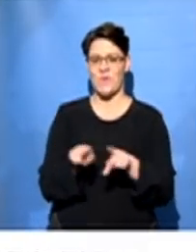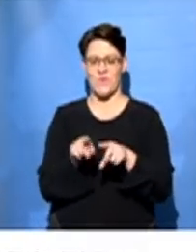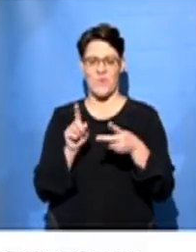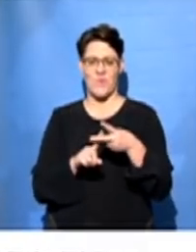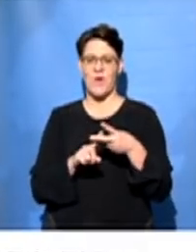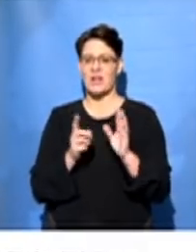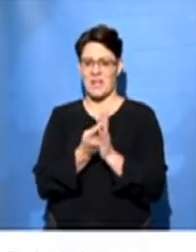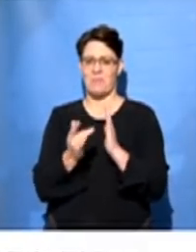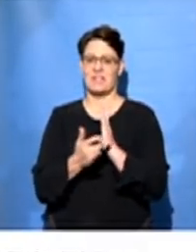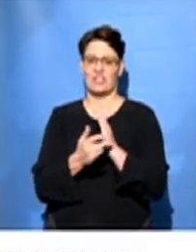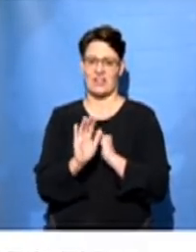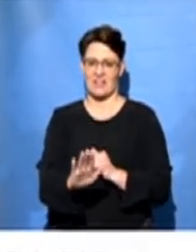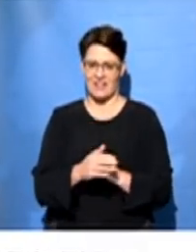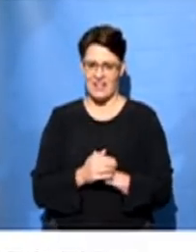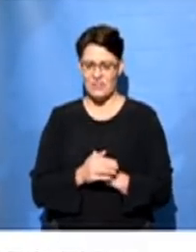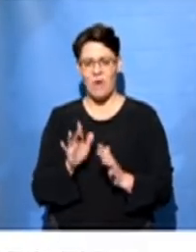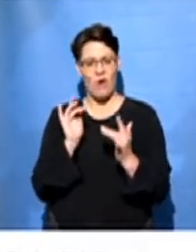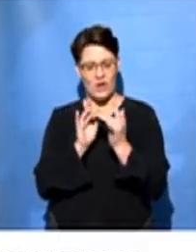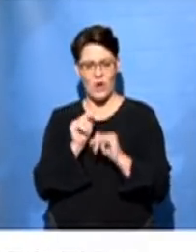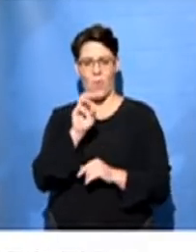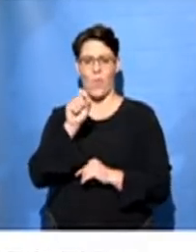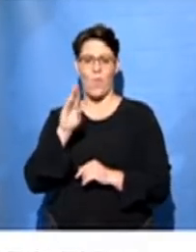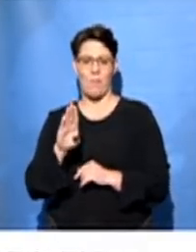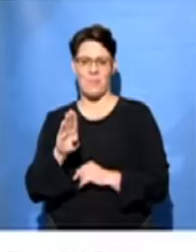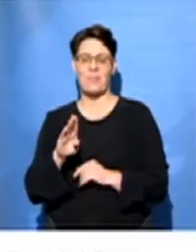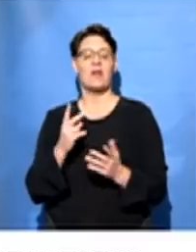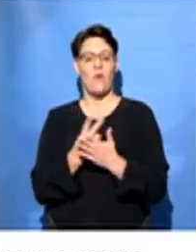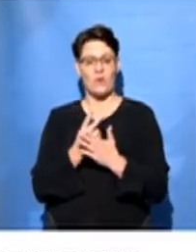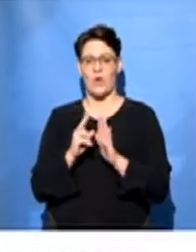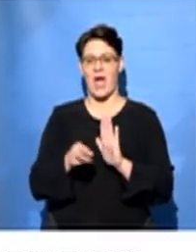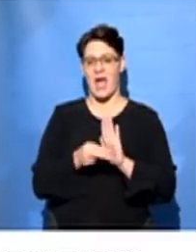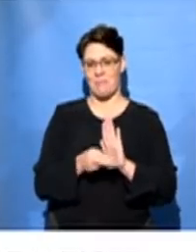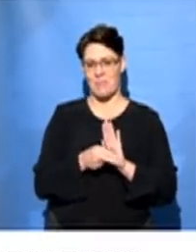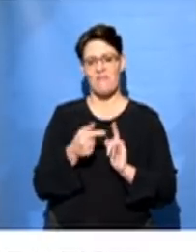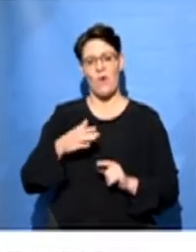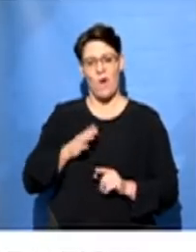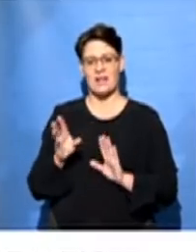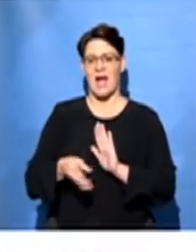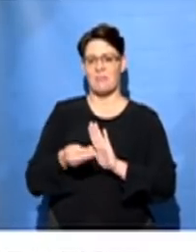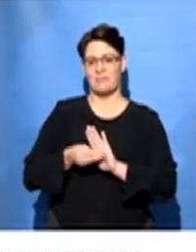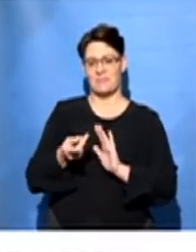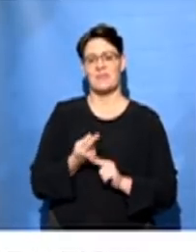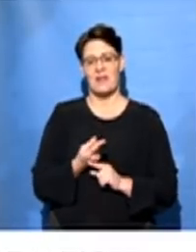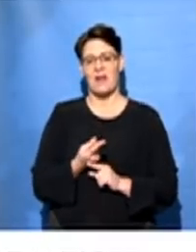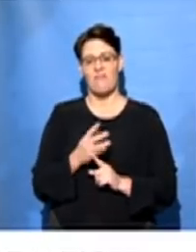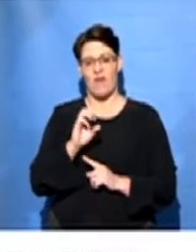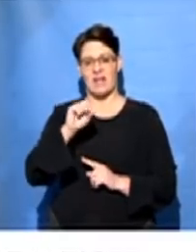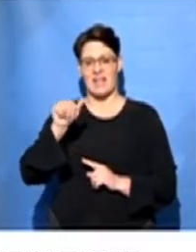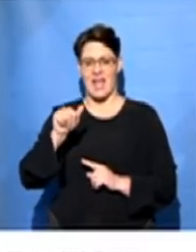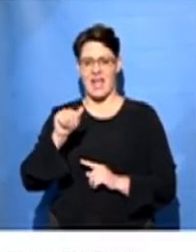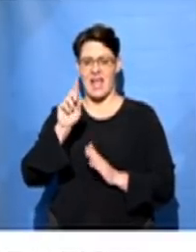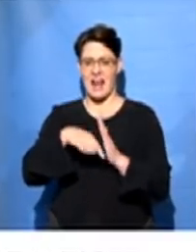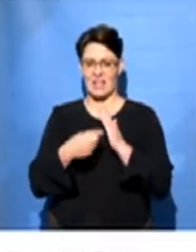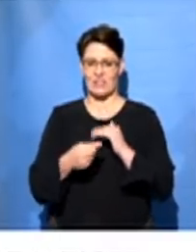well as digital. Make a connection on our websites and also our app if you want to keep up to date what's happening with SA